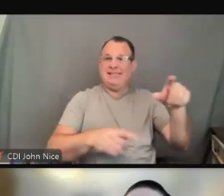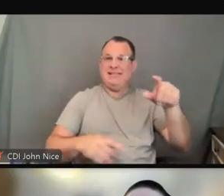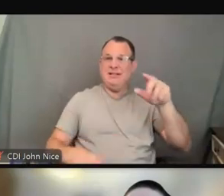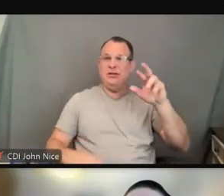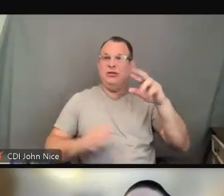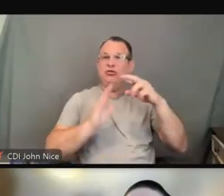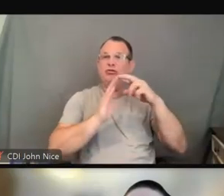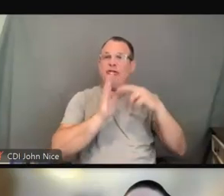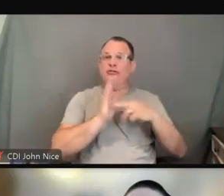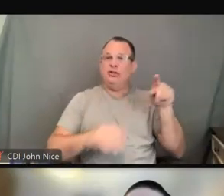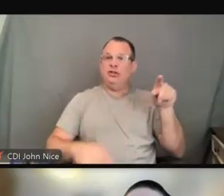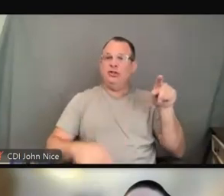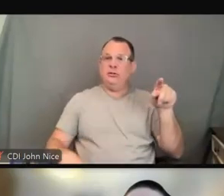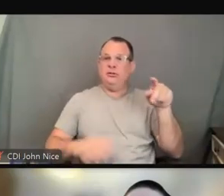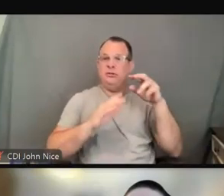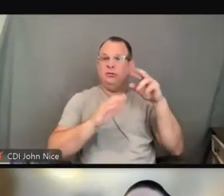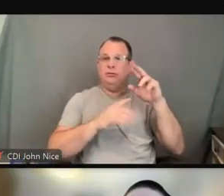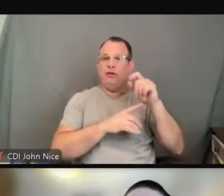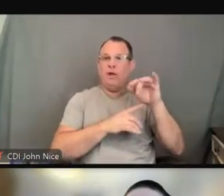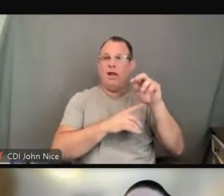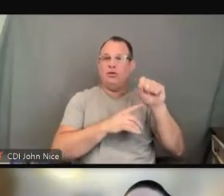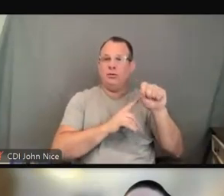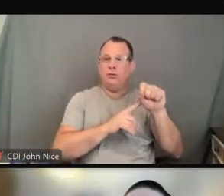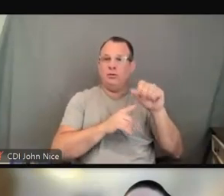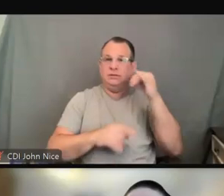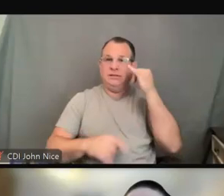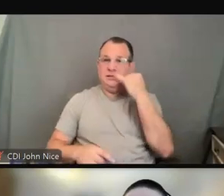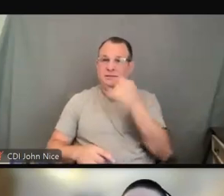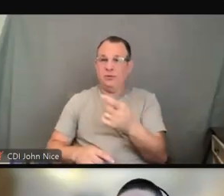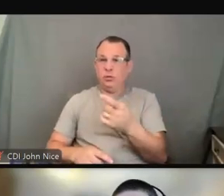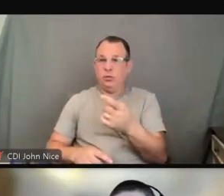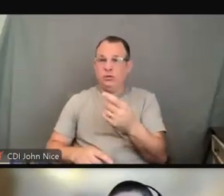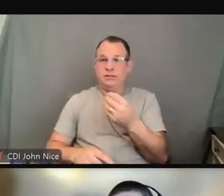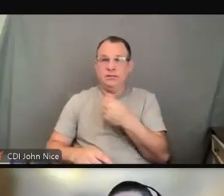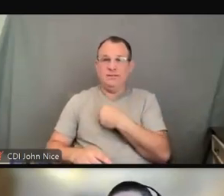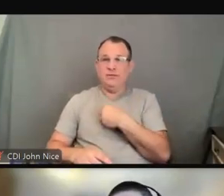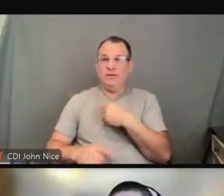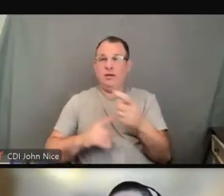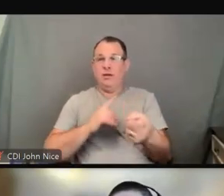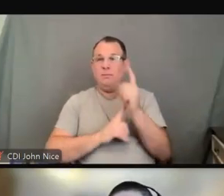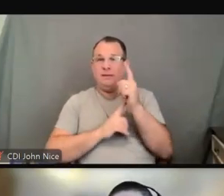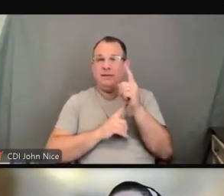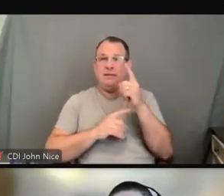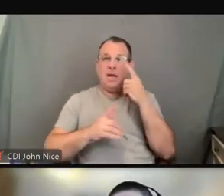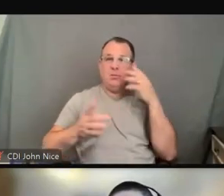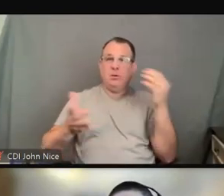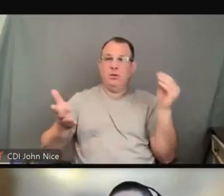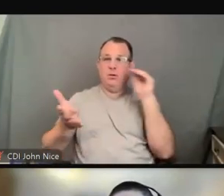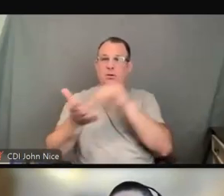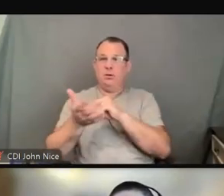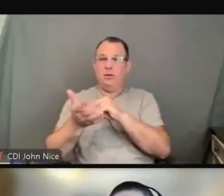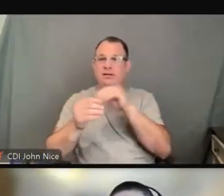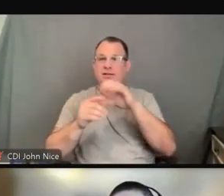And if you give me just a couple seconds, I think I can put that site to the regulation into the chat box for you.